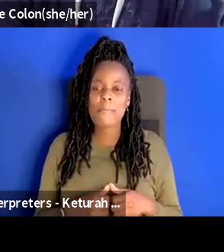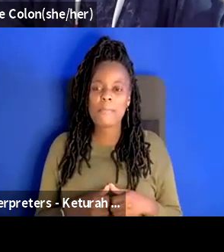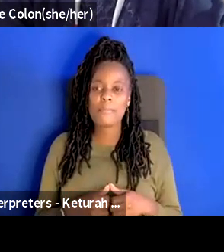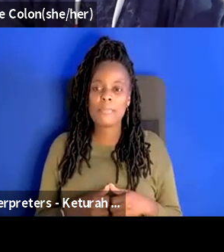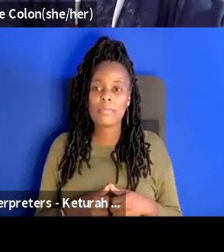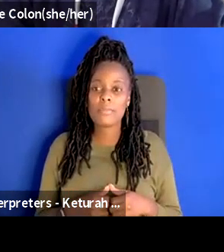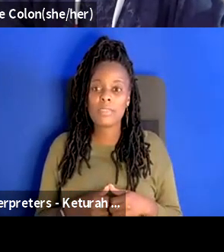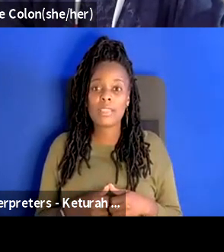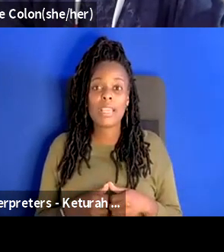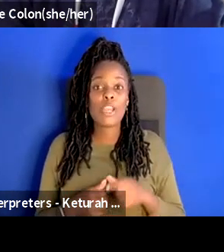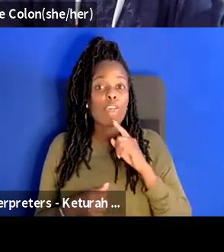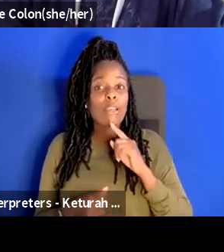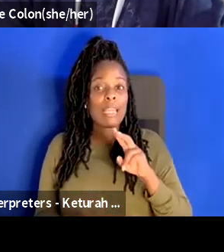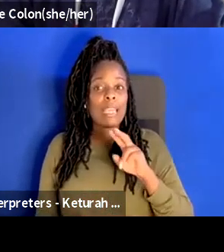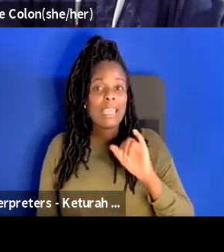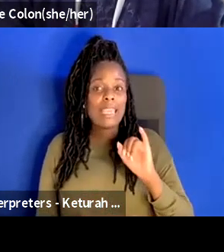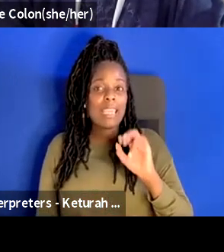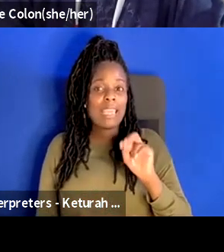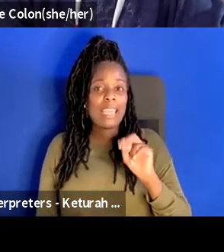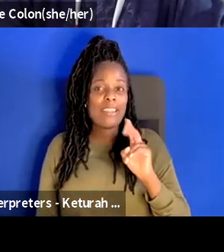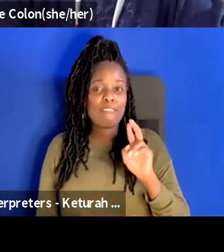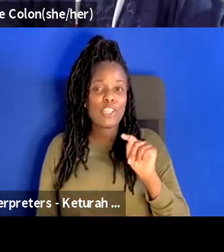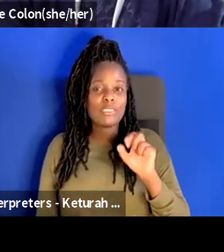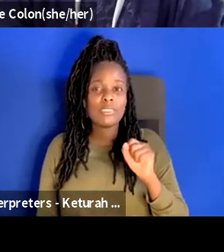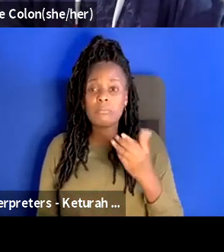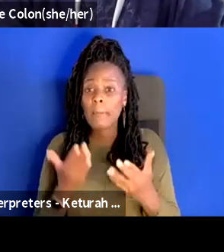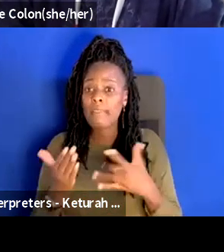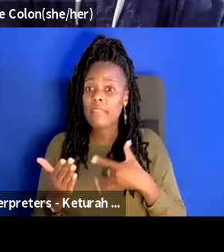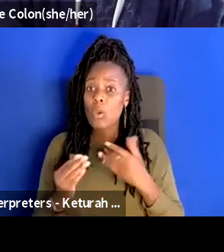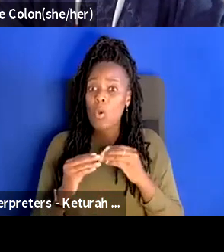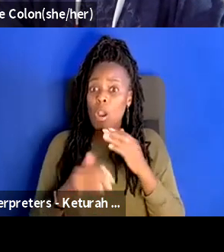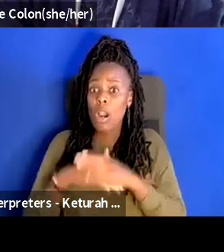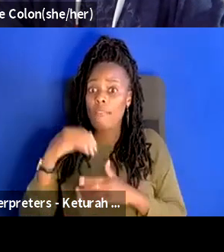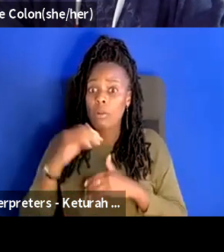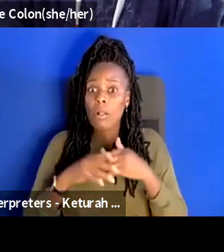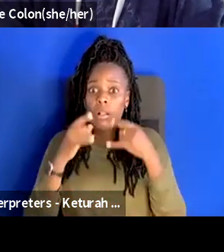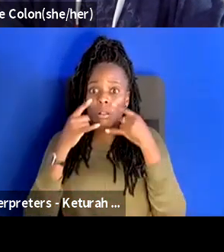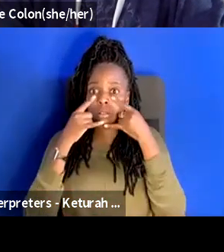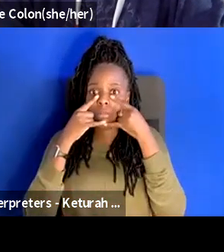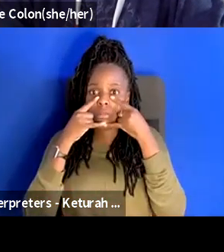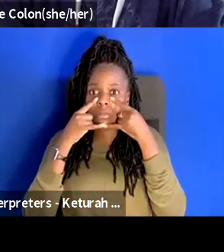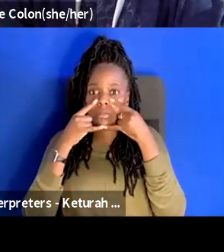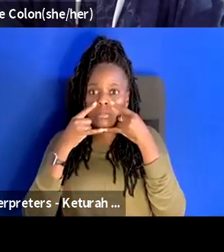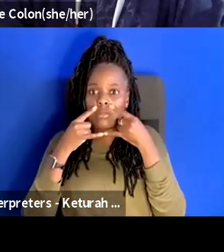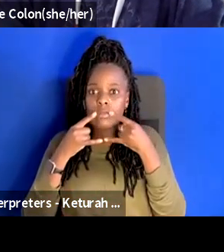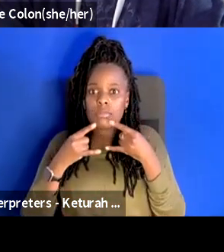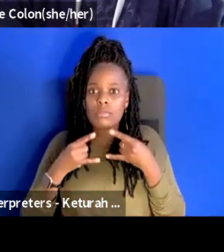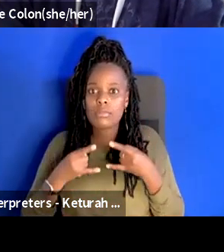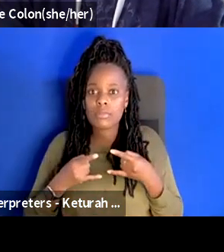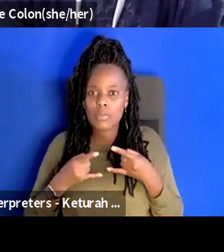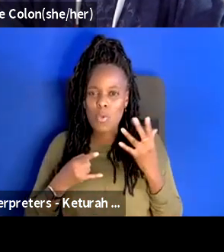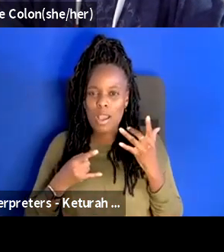kind of inverts a little bit um it might feel more comfortable to take your mask off in a dark room but it is uh